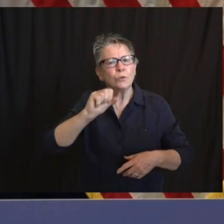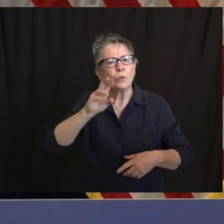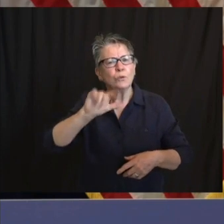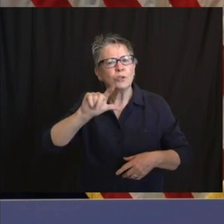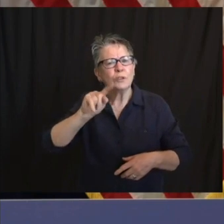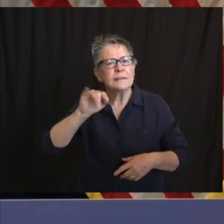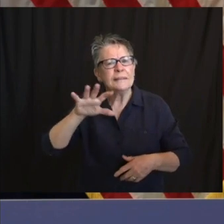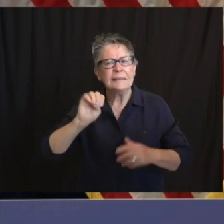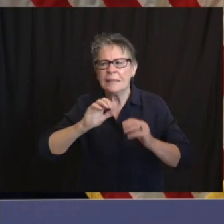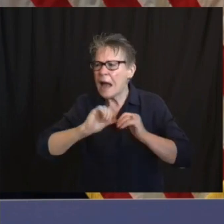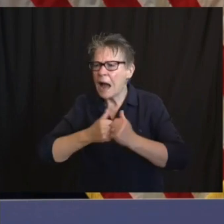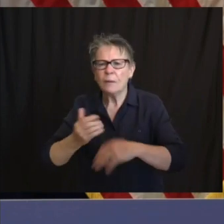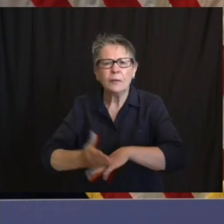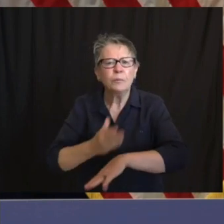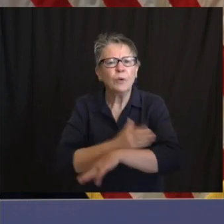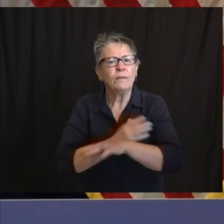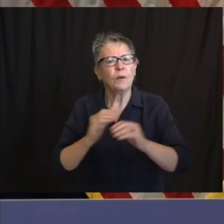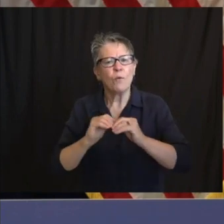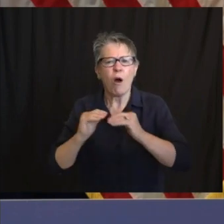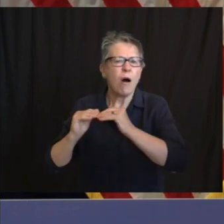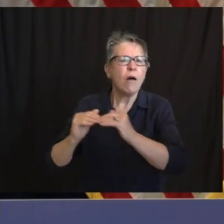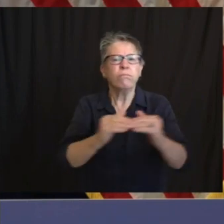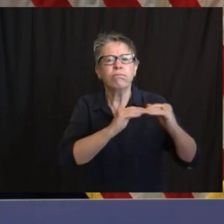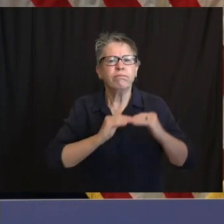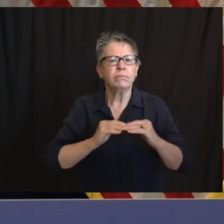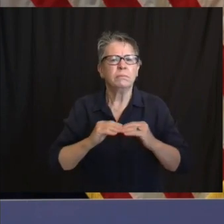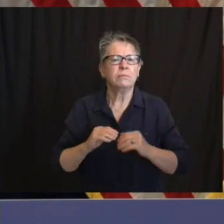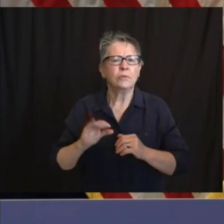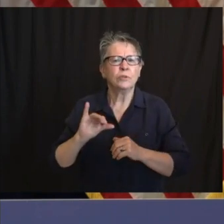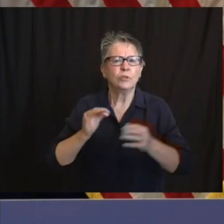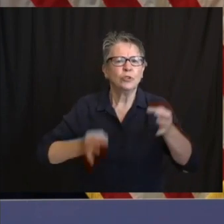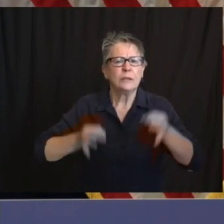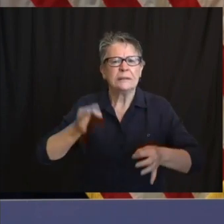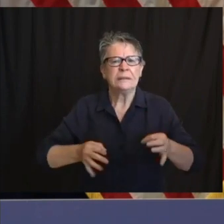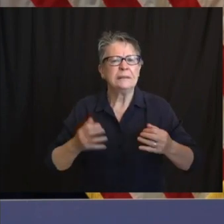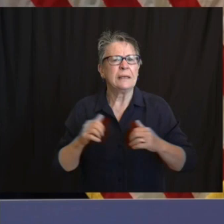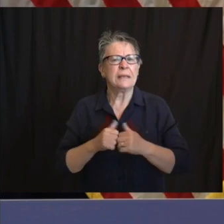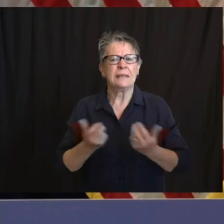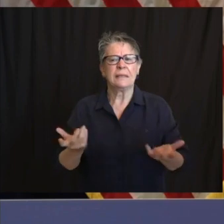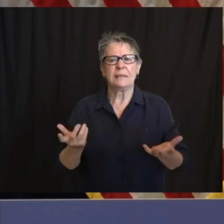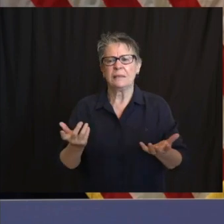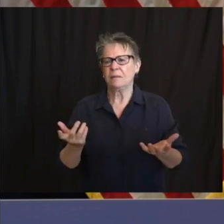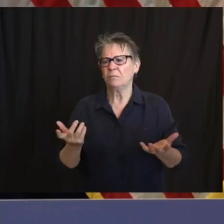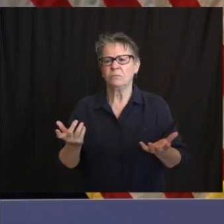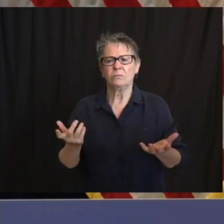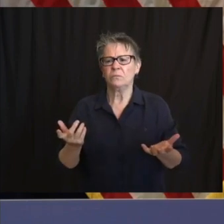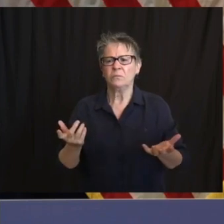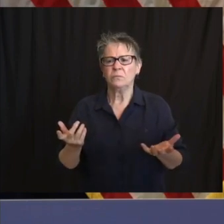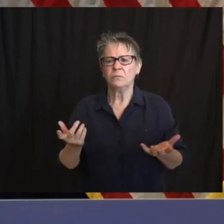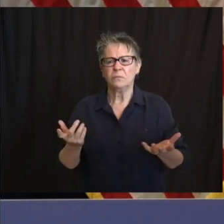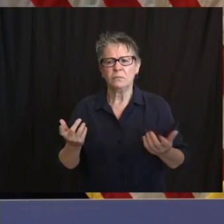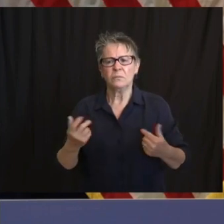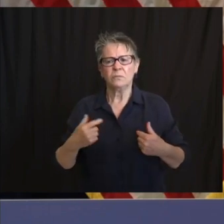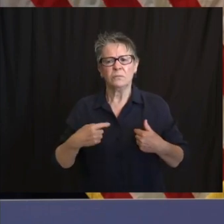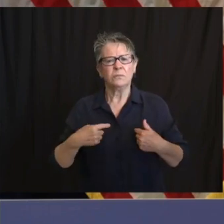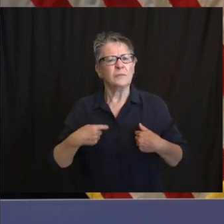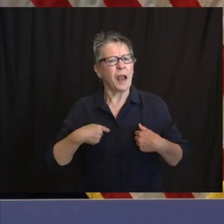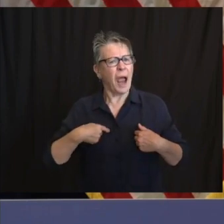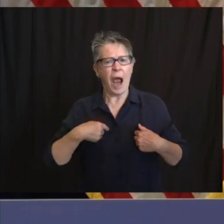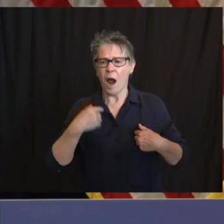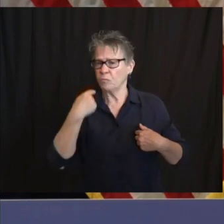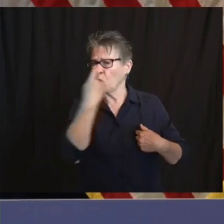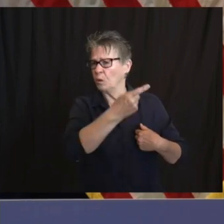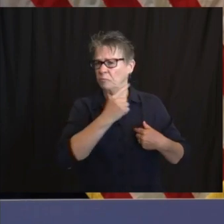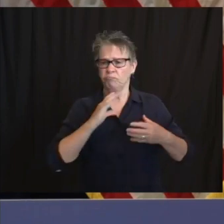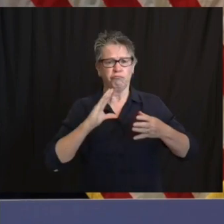minutes ago and spoke with great pride about what we had seen to date in New Jersey and for